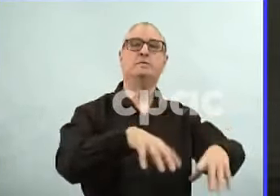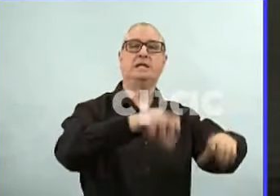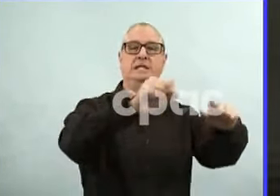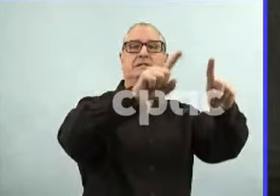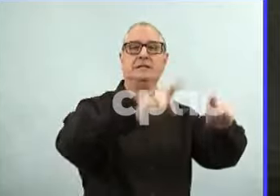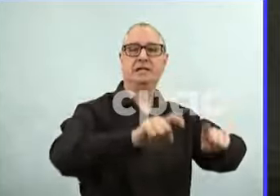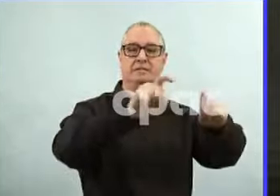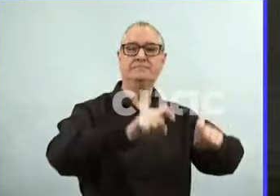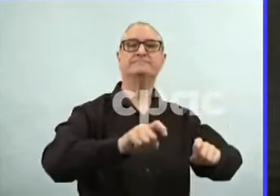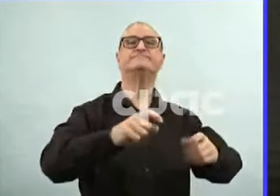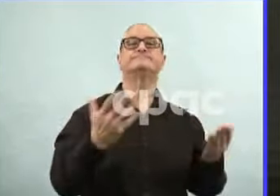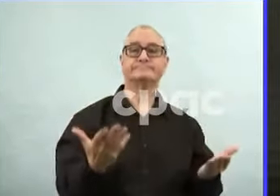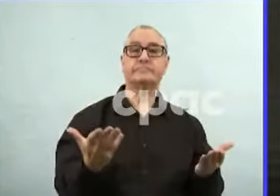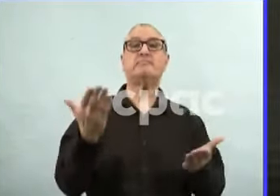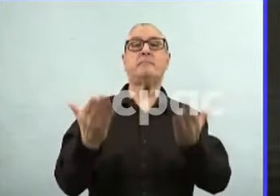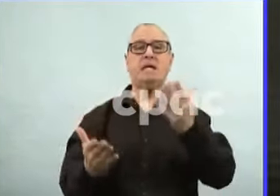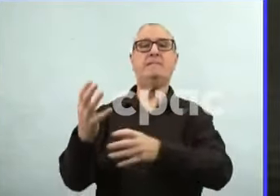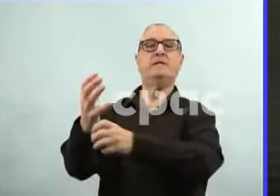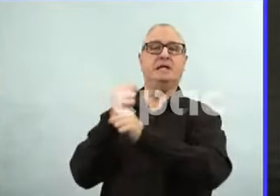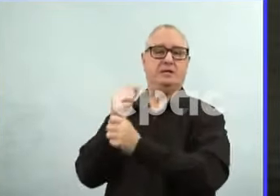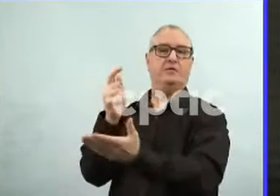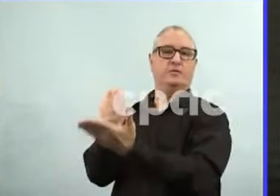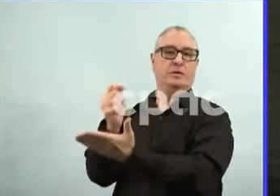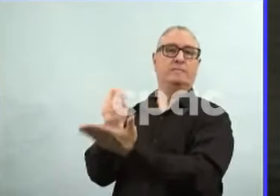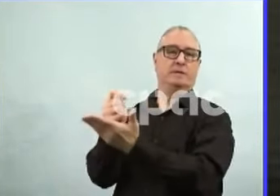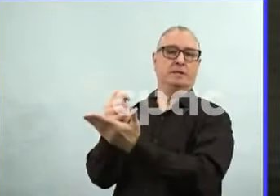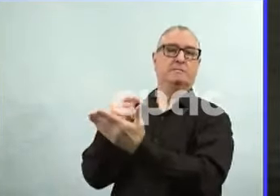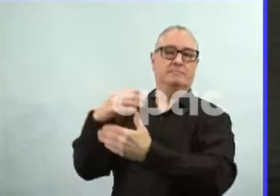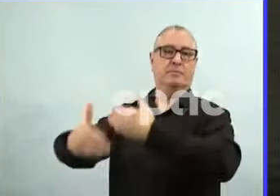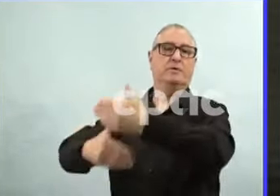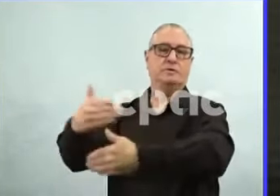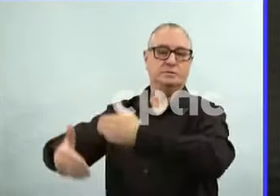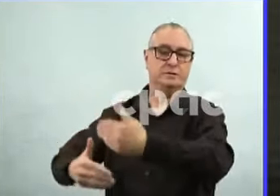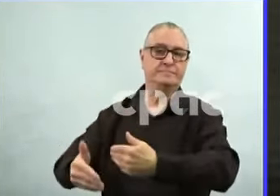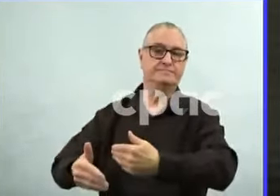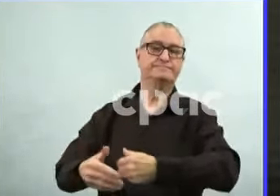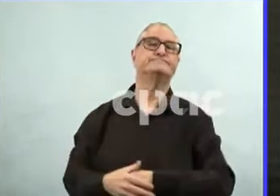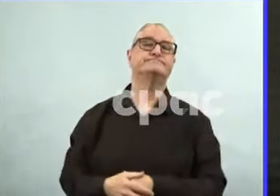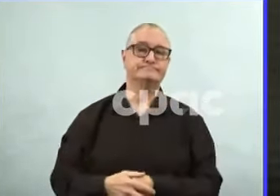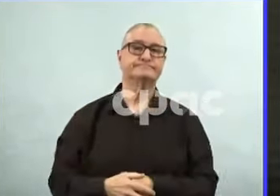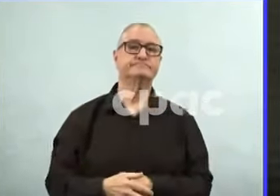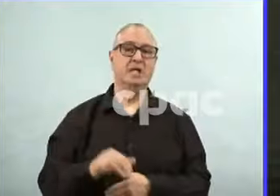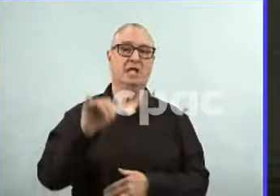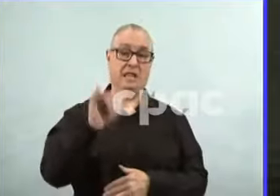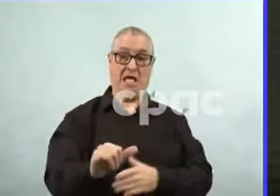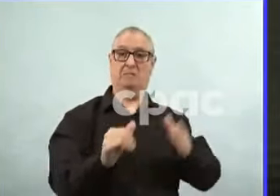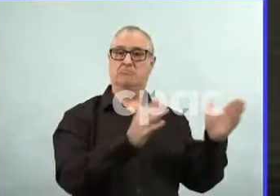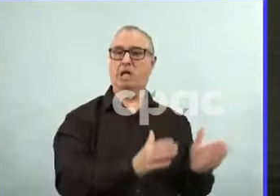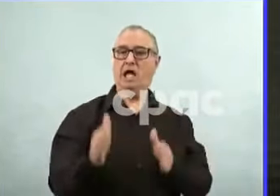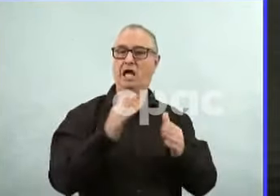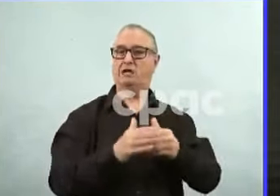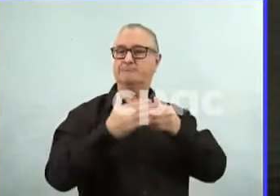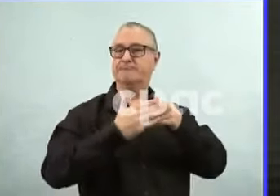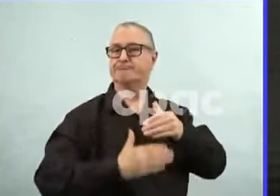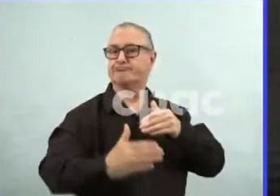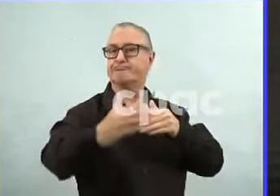here. That's how we're going to mitigate the risks related to COVID-19. That is the direction that we're heading. And I think that's the best way to